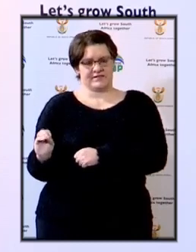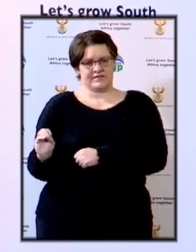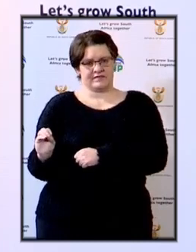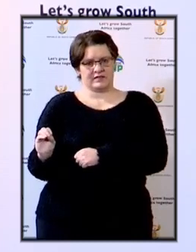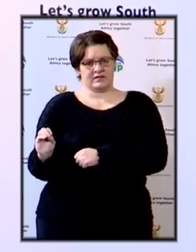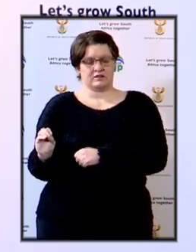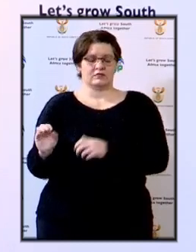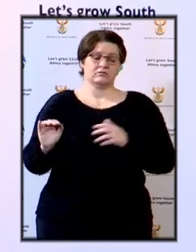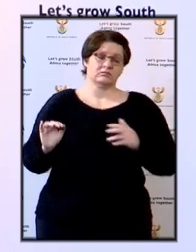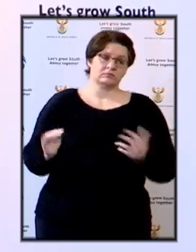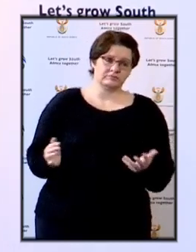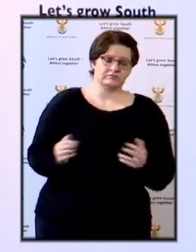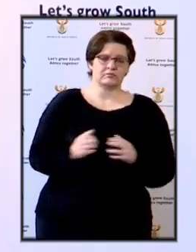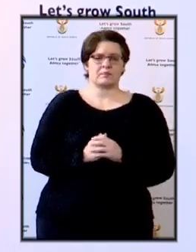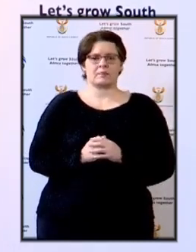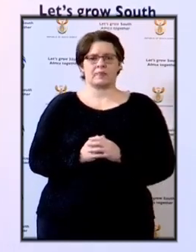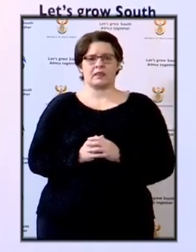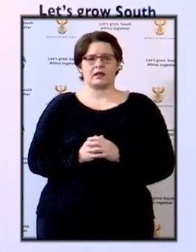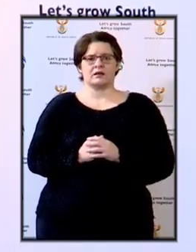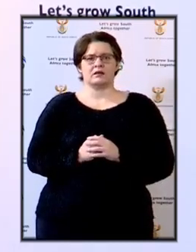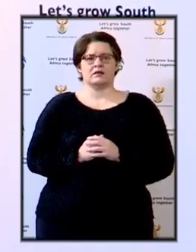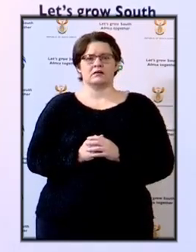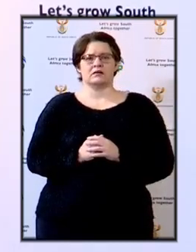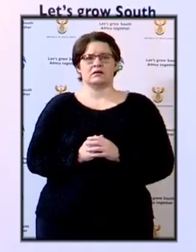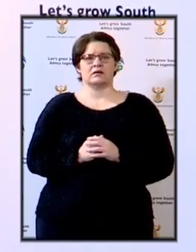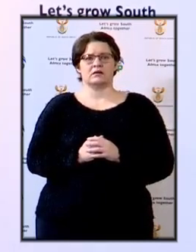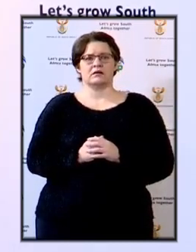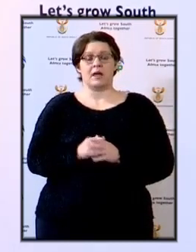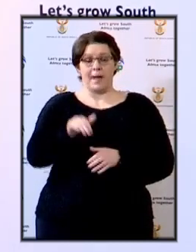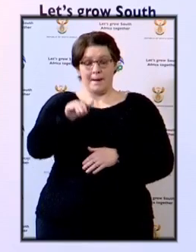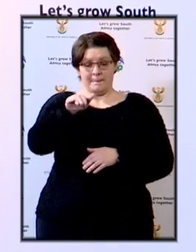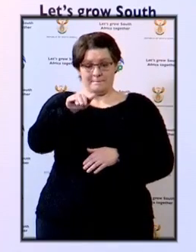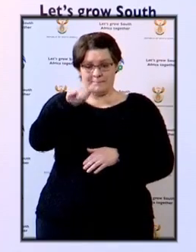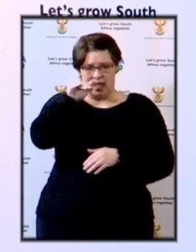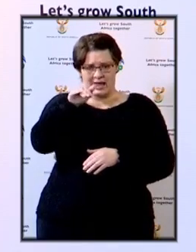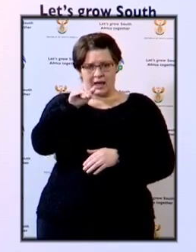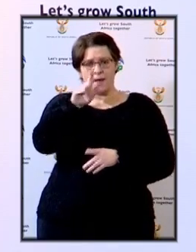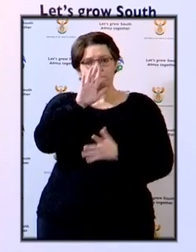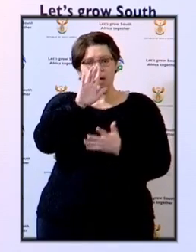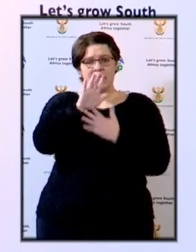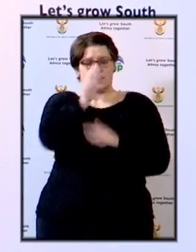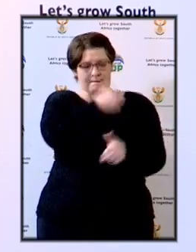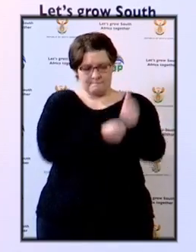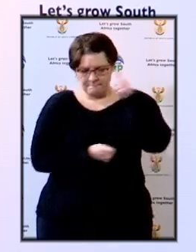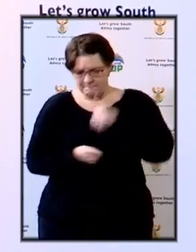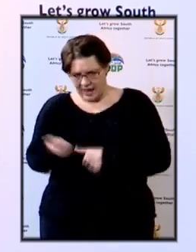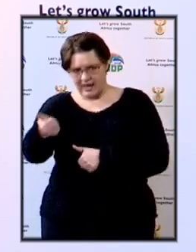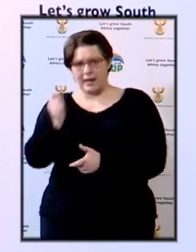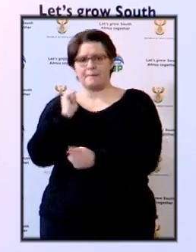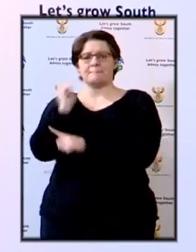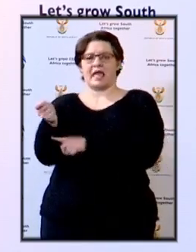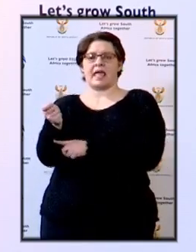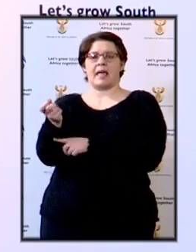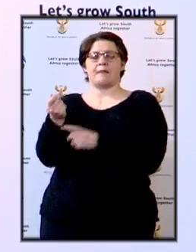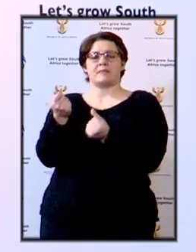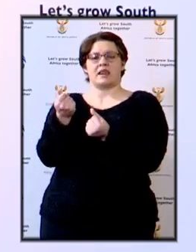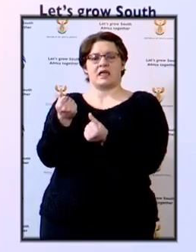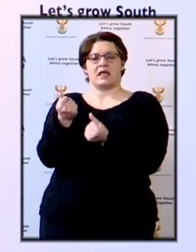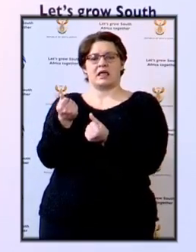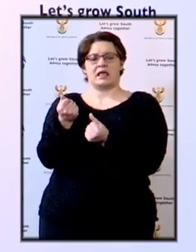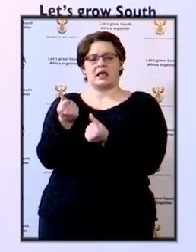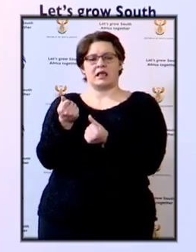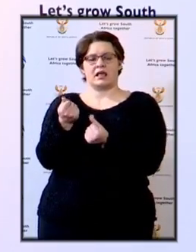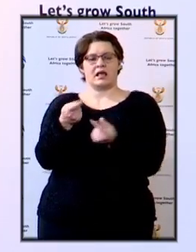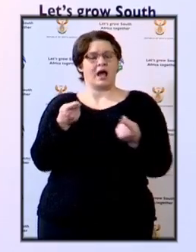that in case the bank was to be requested to repay the monies that